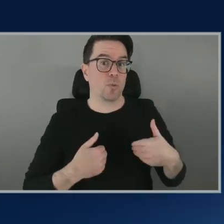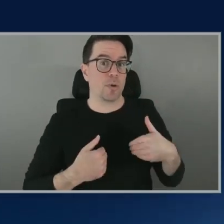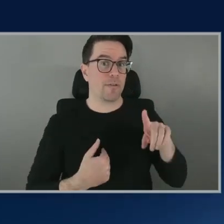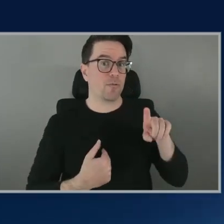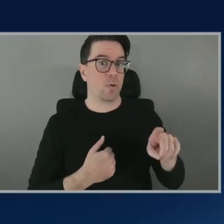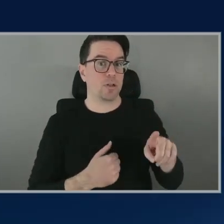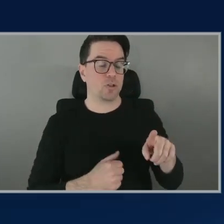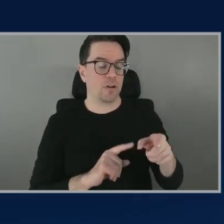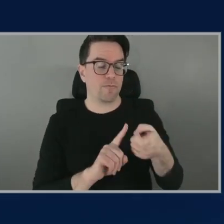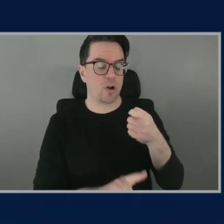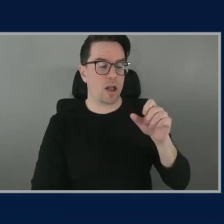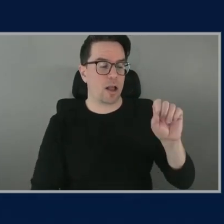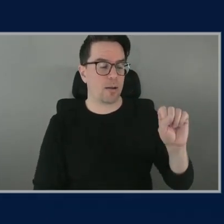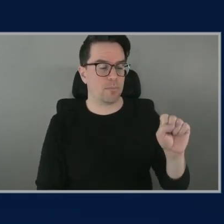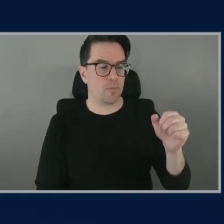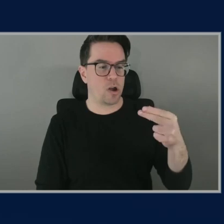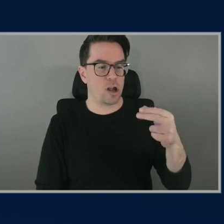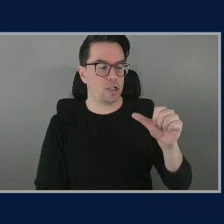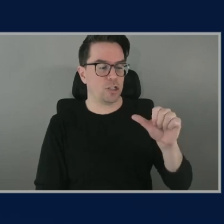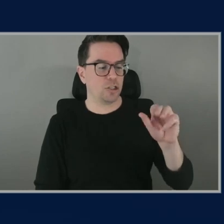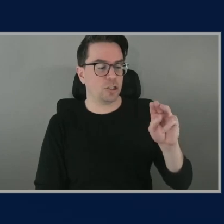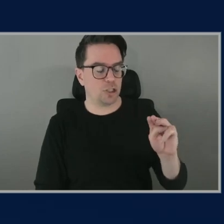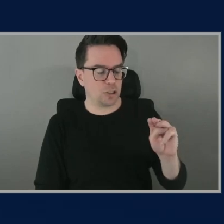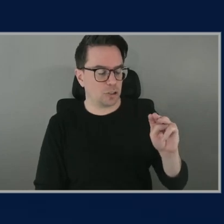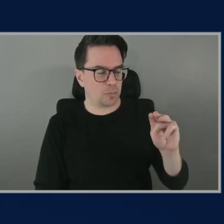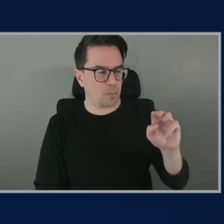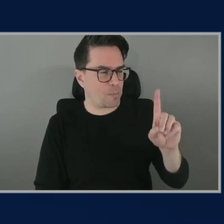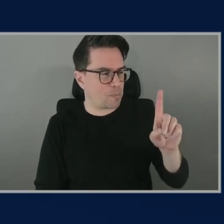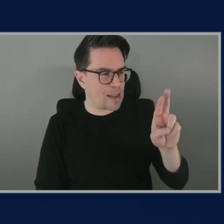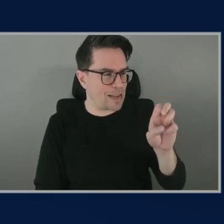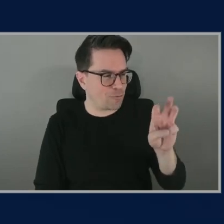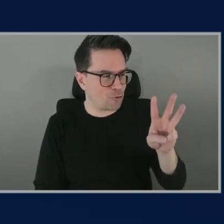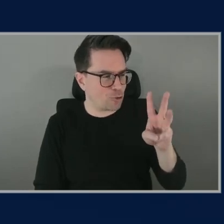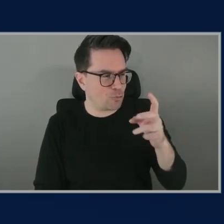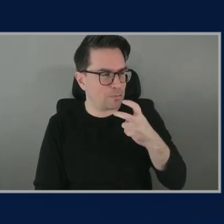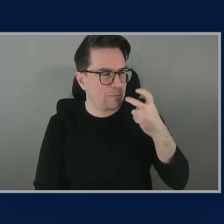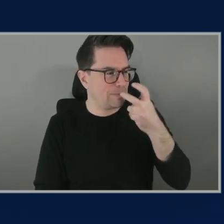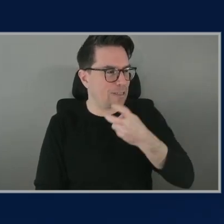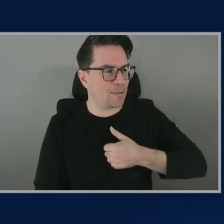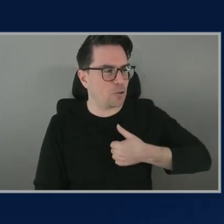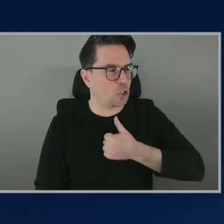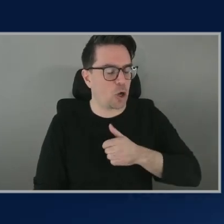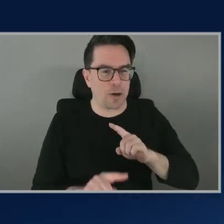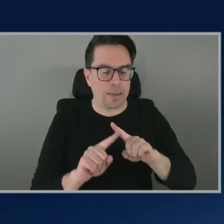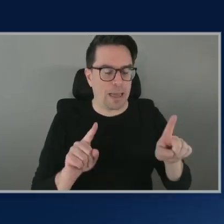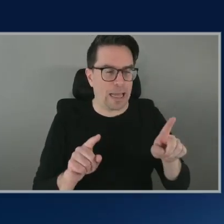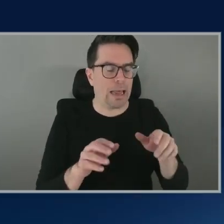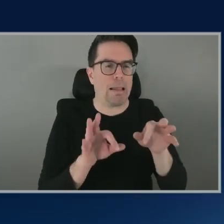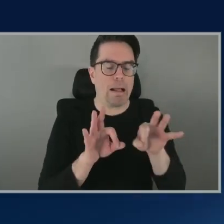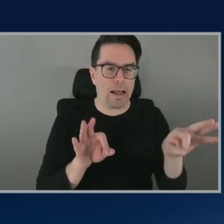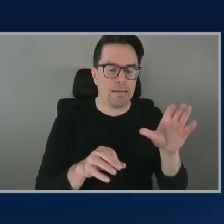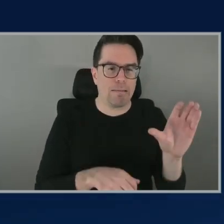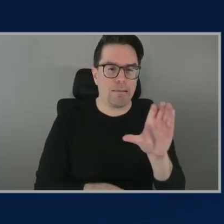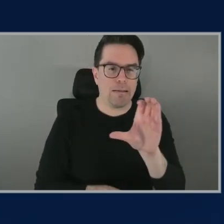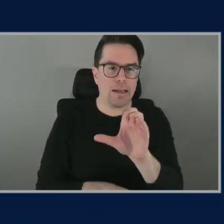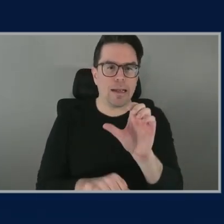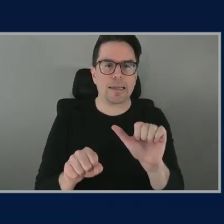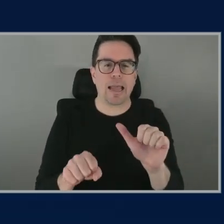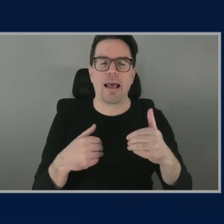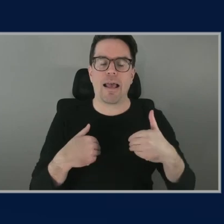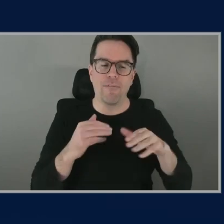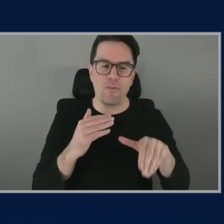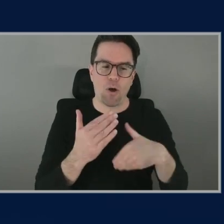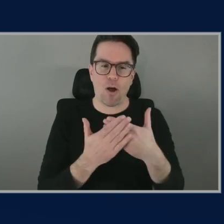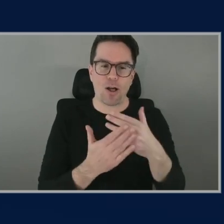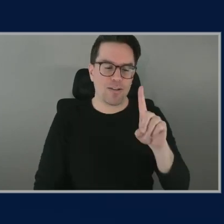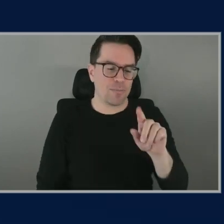shmandrew uh i butchered that but i'm sorry uh can i put all of my data into s3 user-defined metadata and use